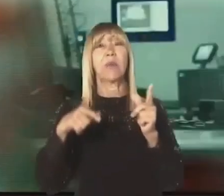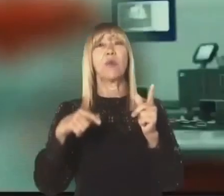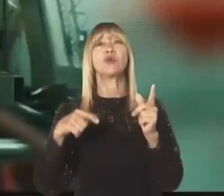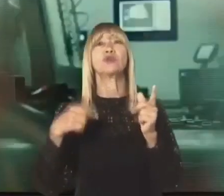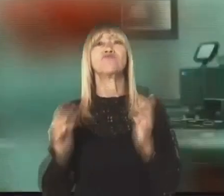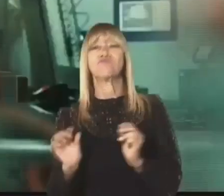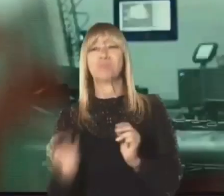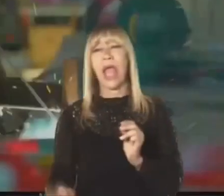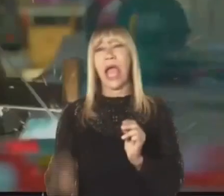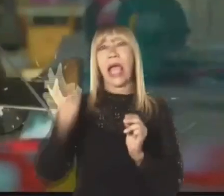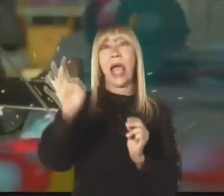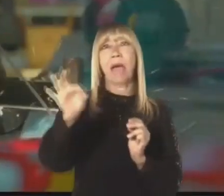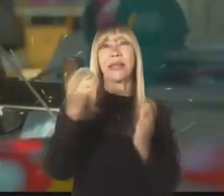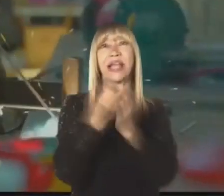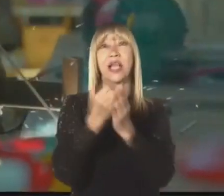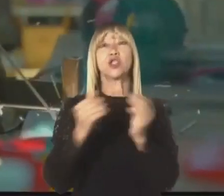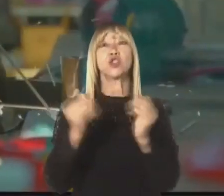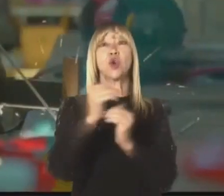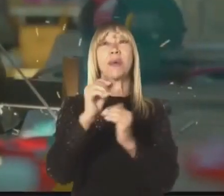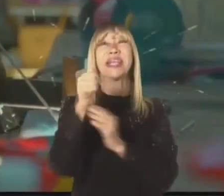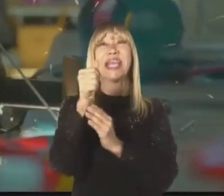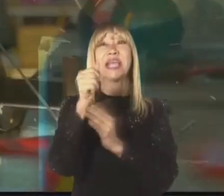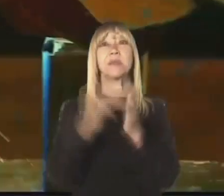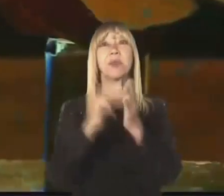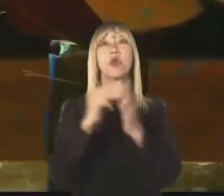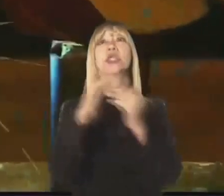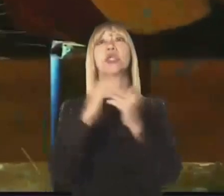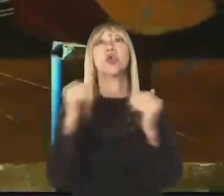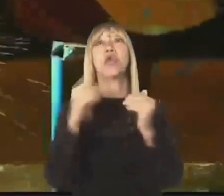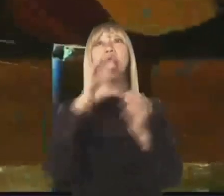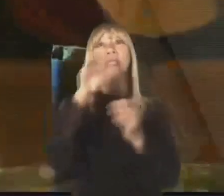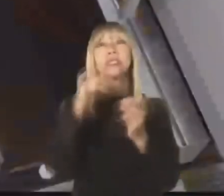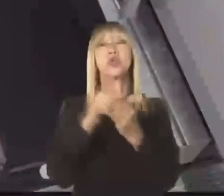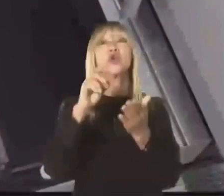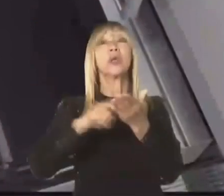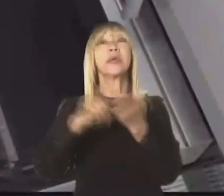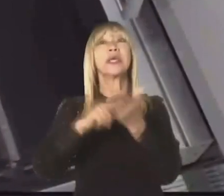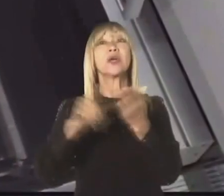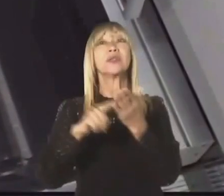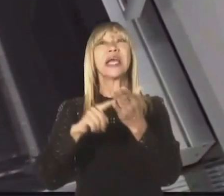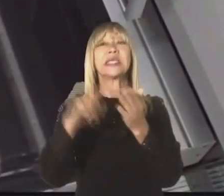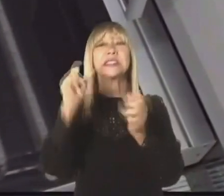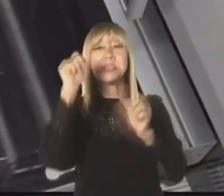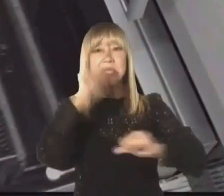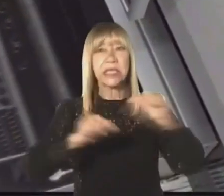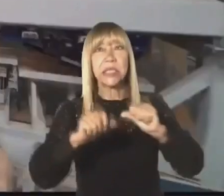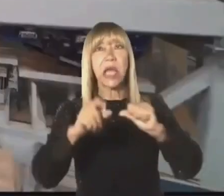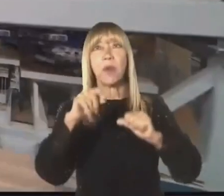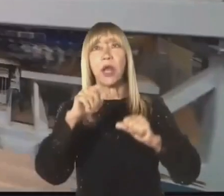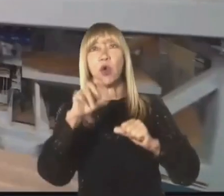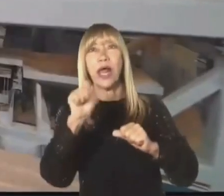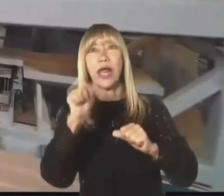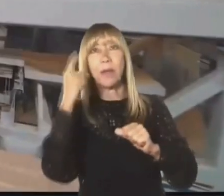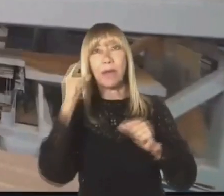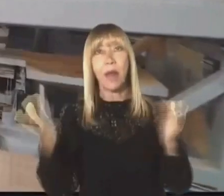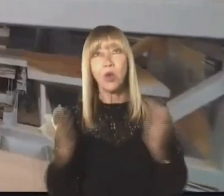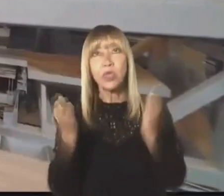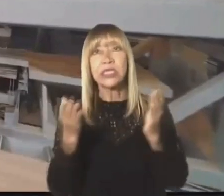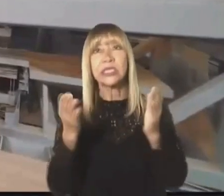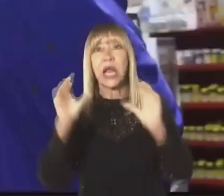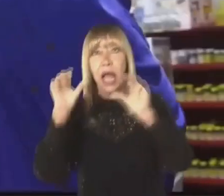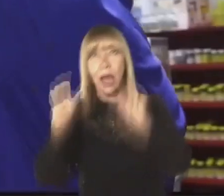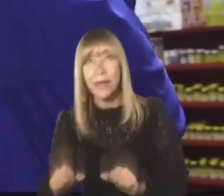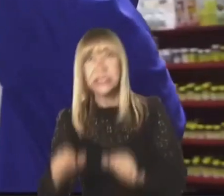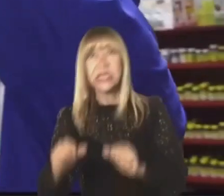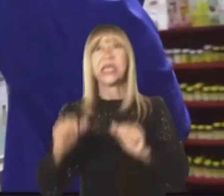great challenge to face the social and economic challenges that have accumulated for years, especially after hurricanes,